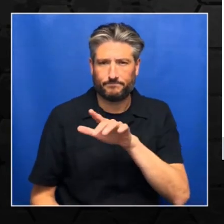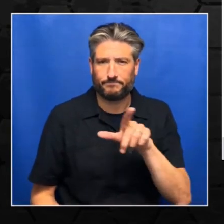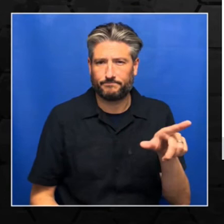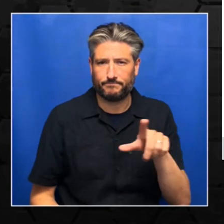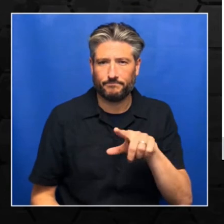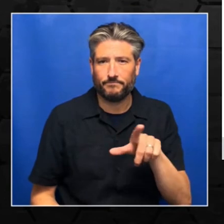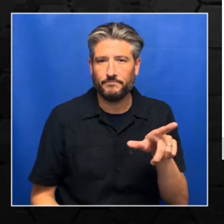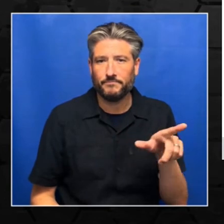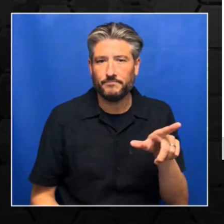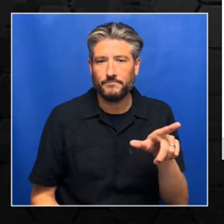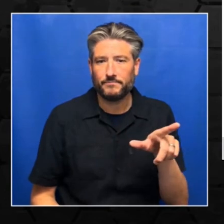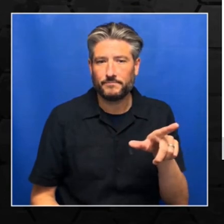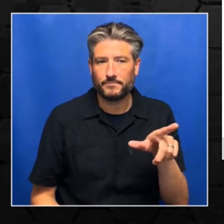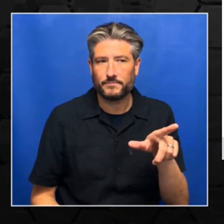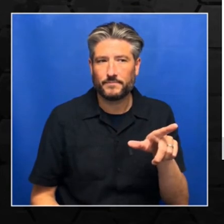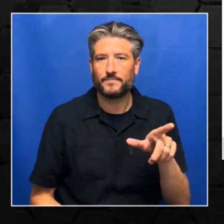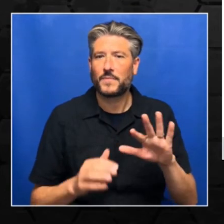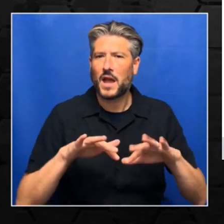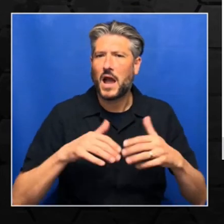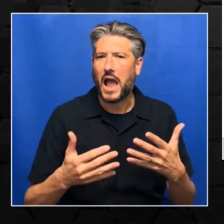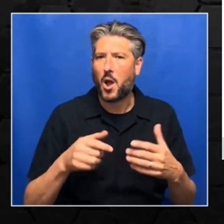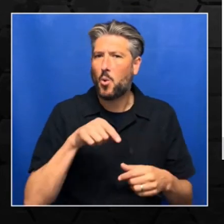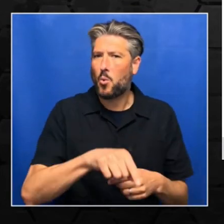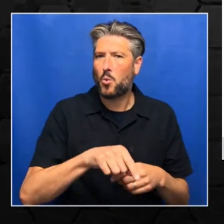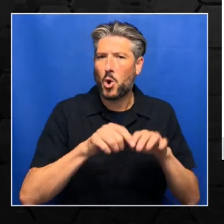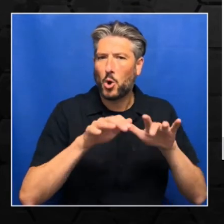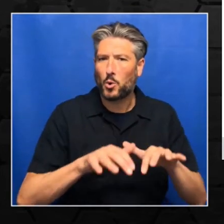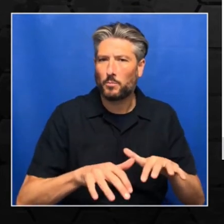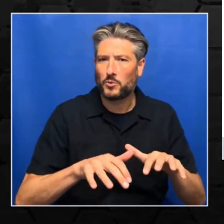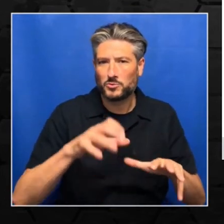how it is stored in the memory. So this is the output.